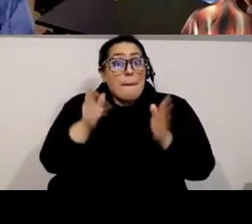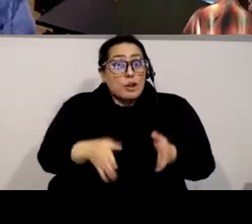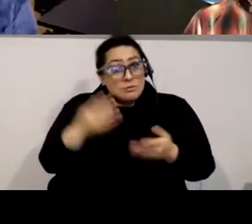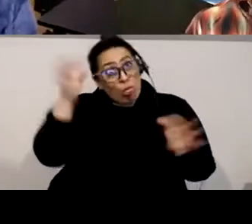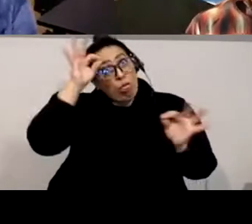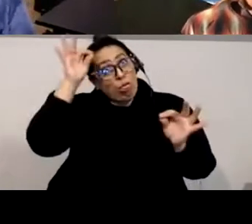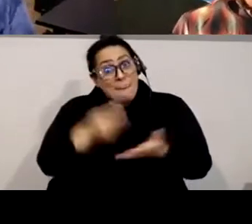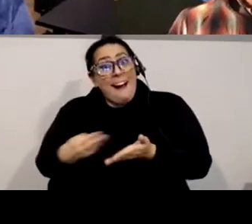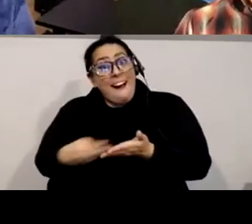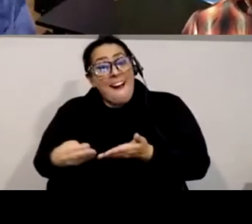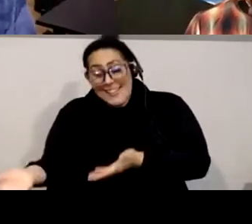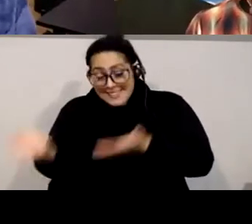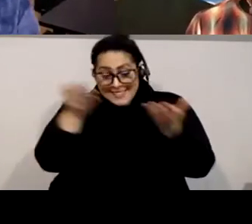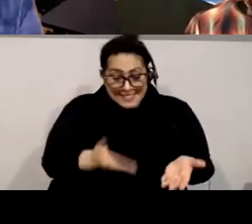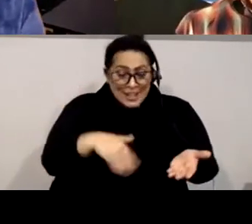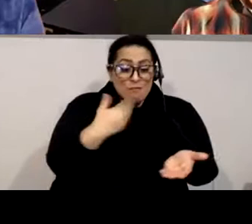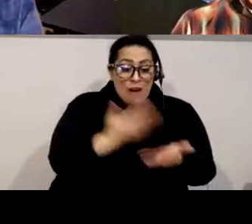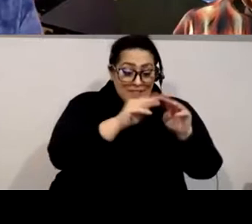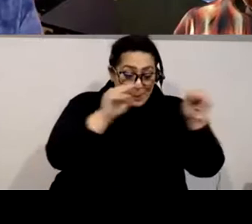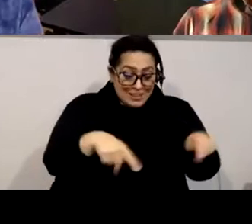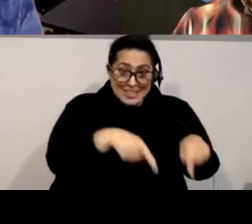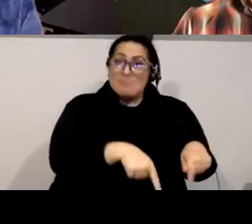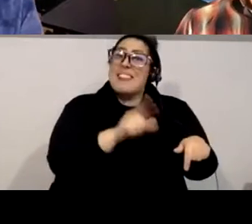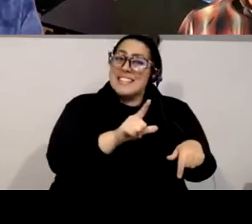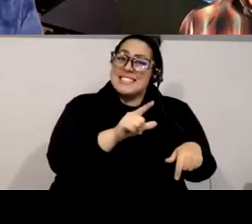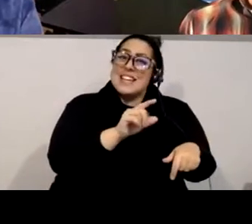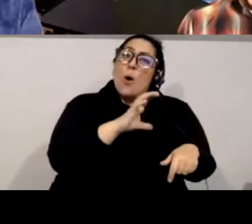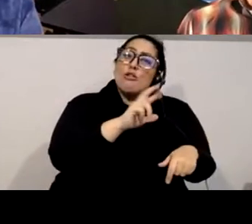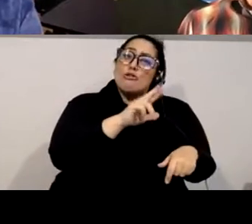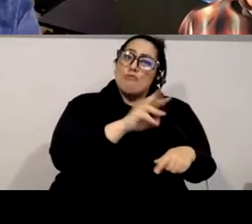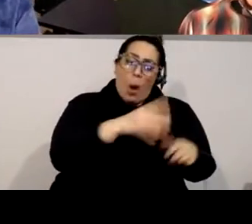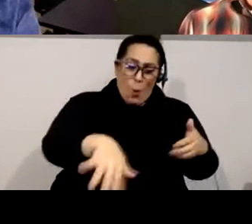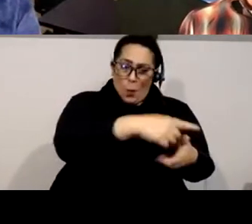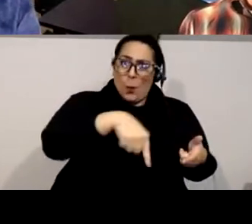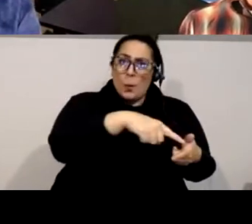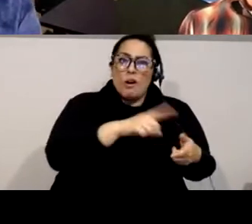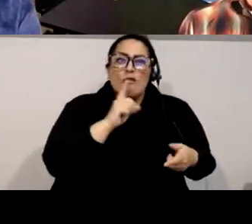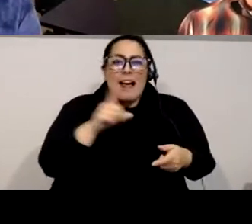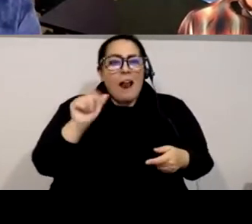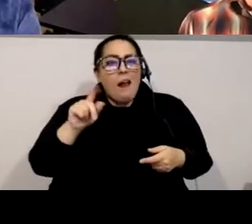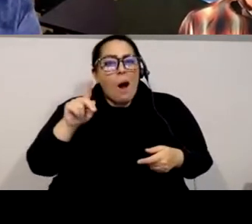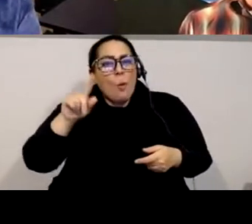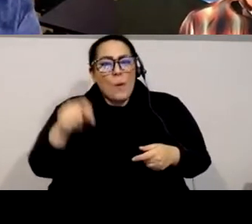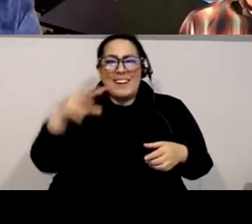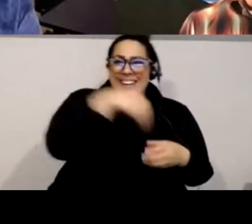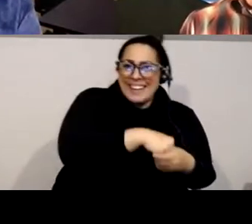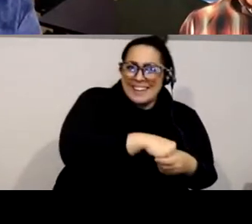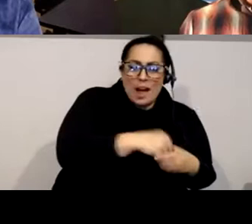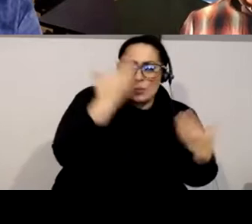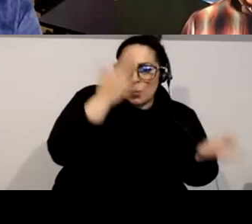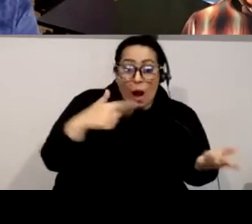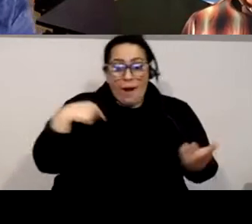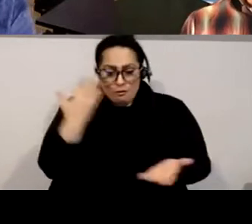i'm like oh what's the story behind this there's such an interesting thing there that you're saying too though right like